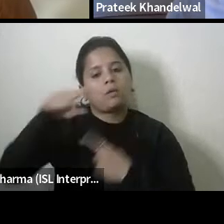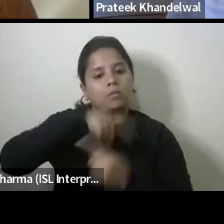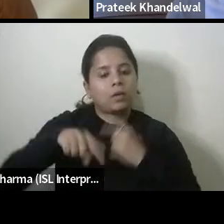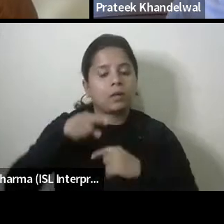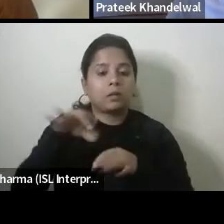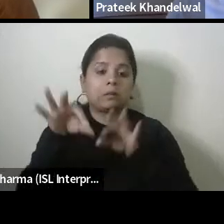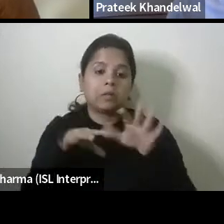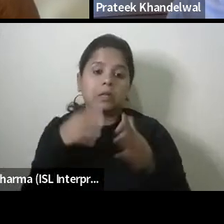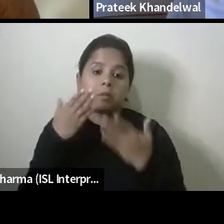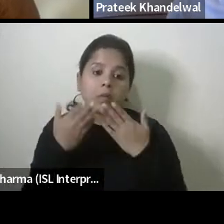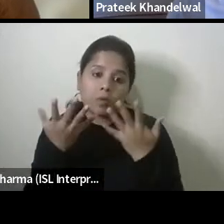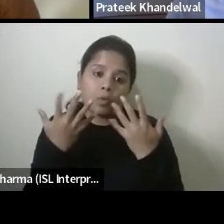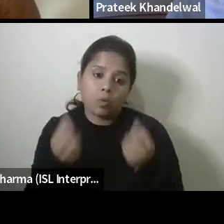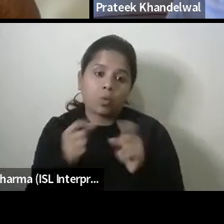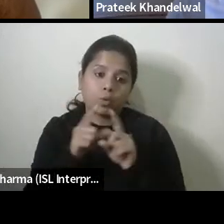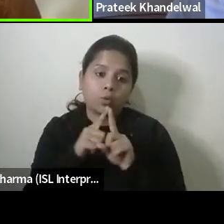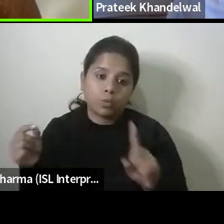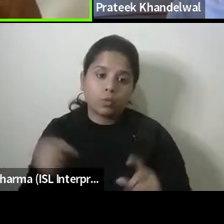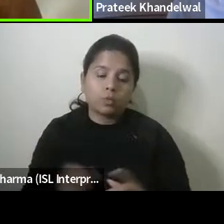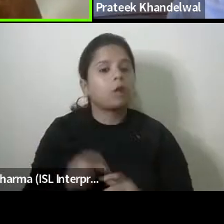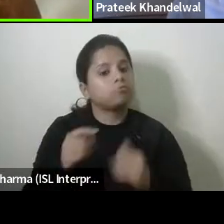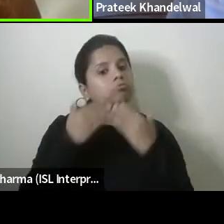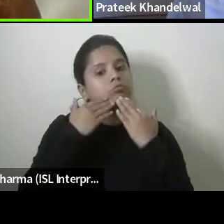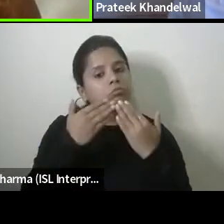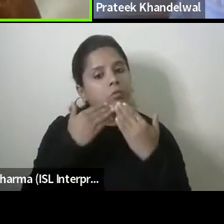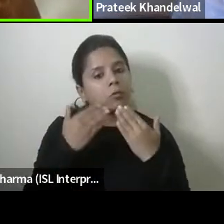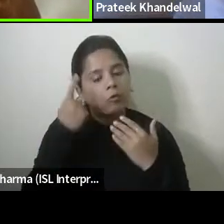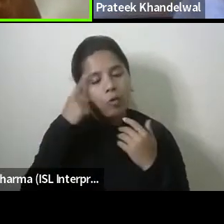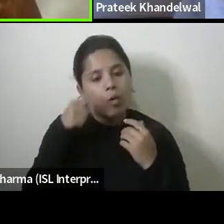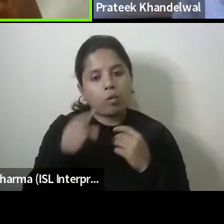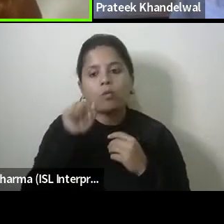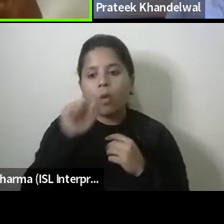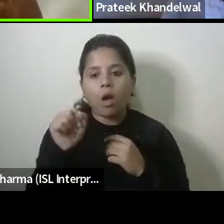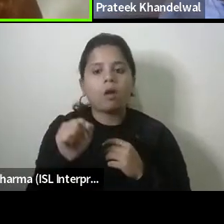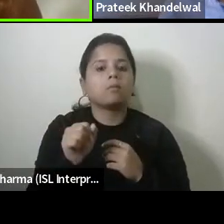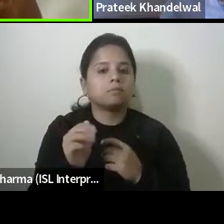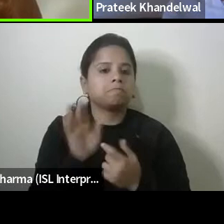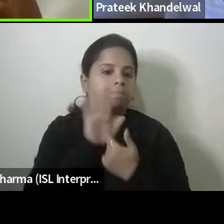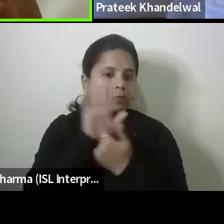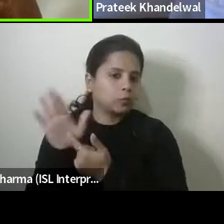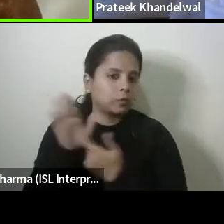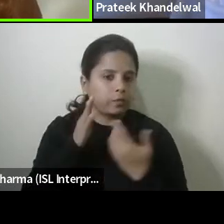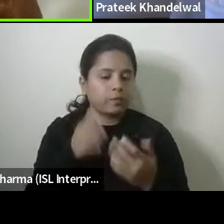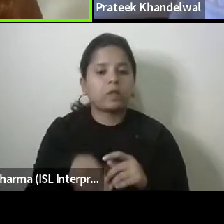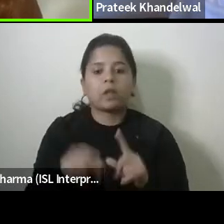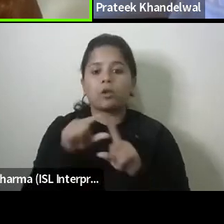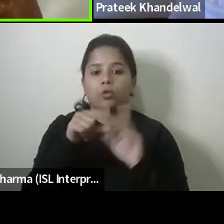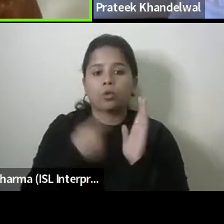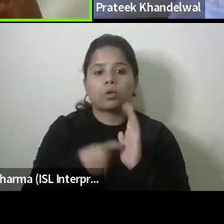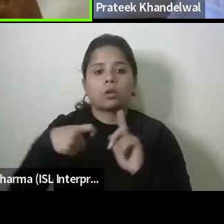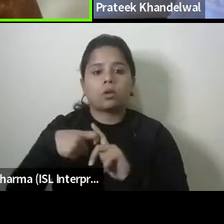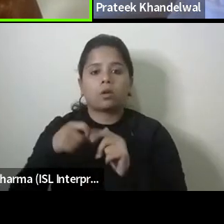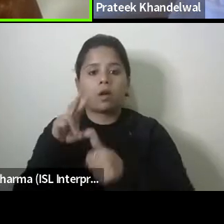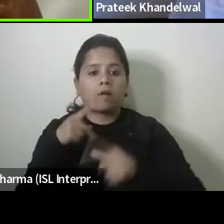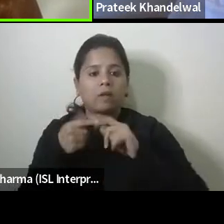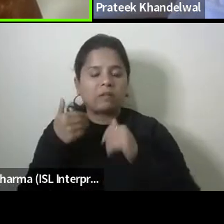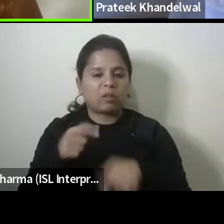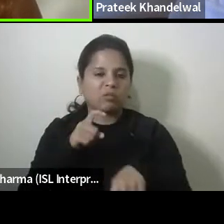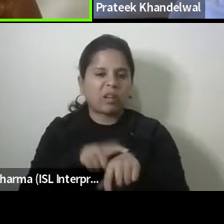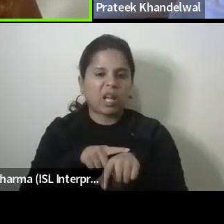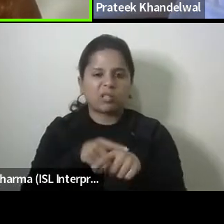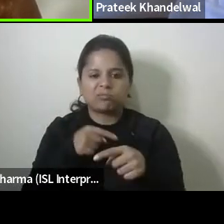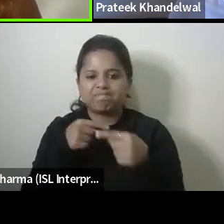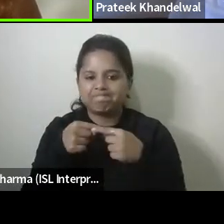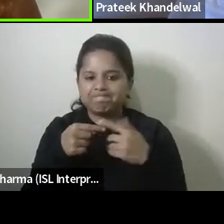thank you thank you for bringing that out um dr kavita we are actually running short of